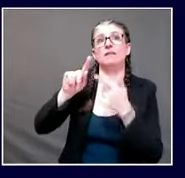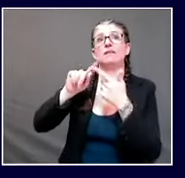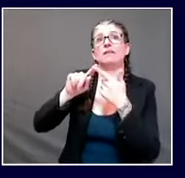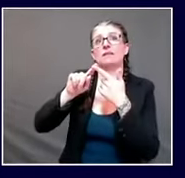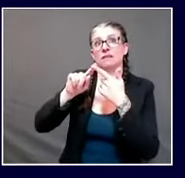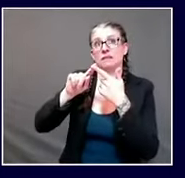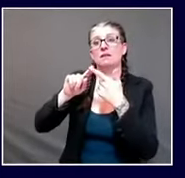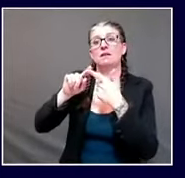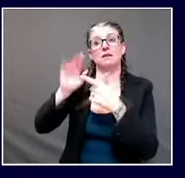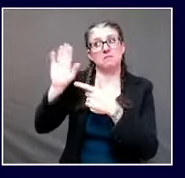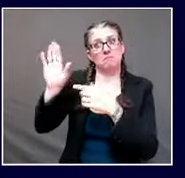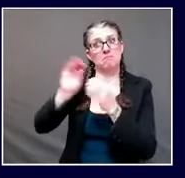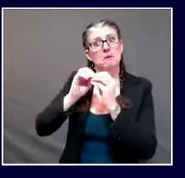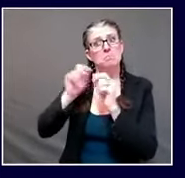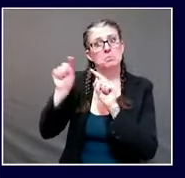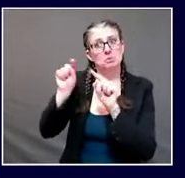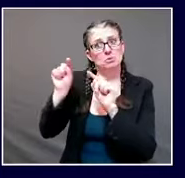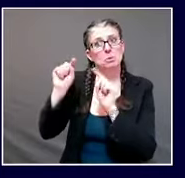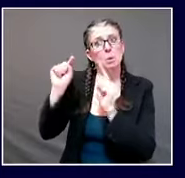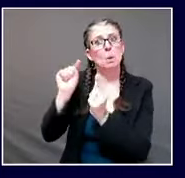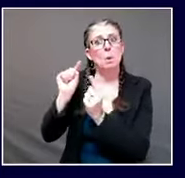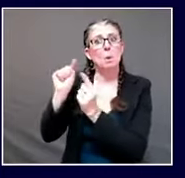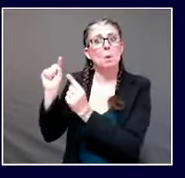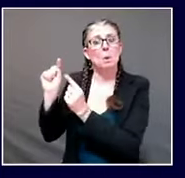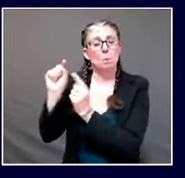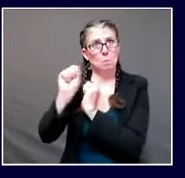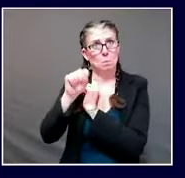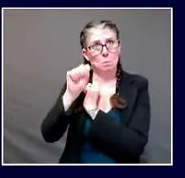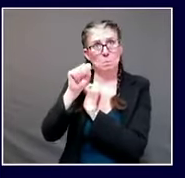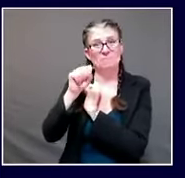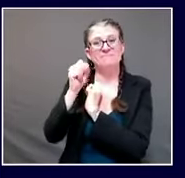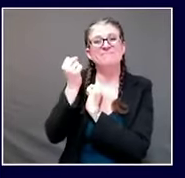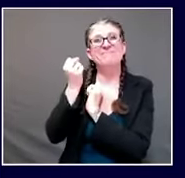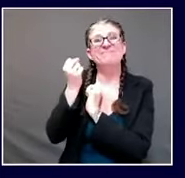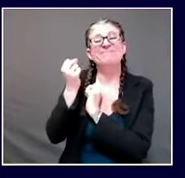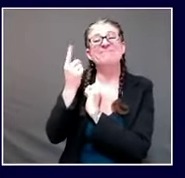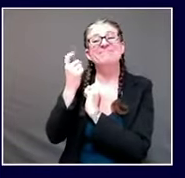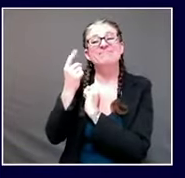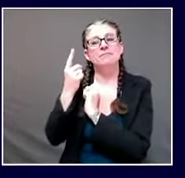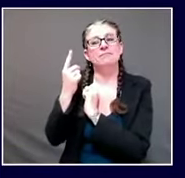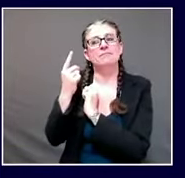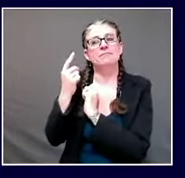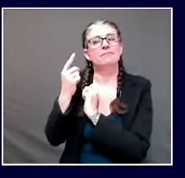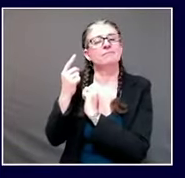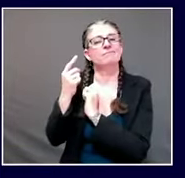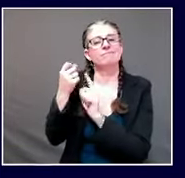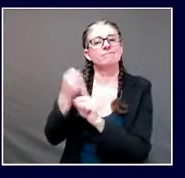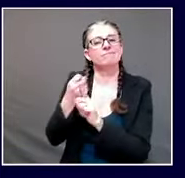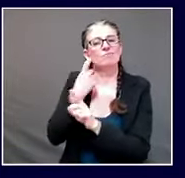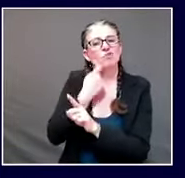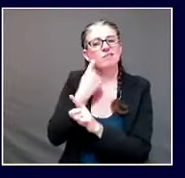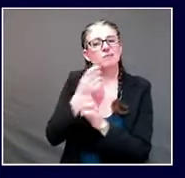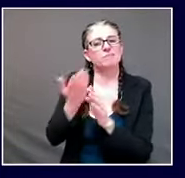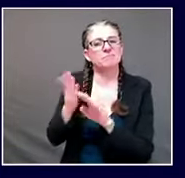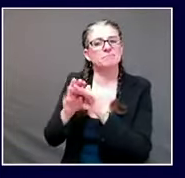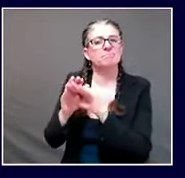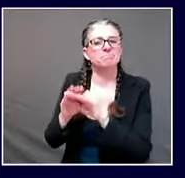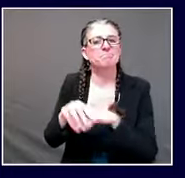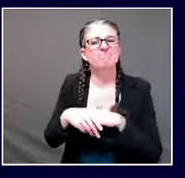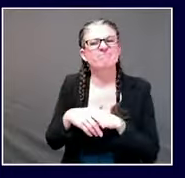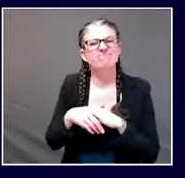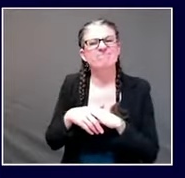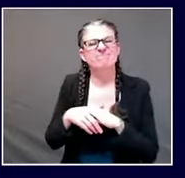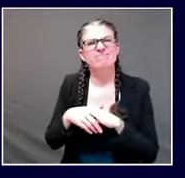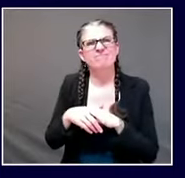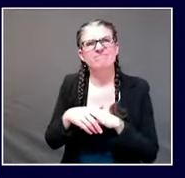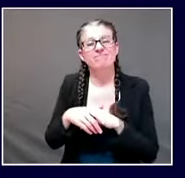say nothing of ontario and quebec whose rates are i think even higher than what we've seen um in maine and more akin to michigan and